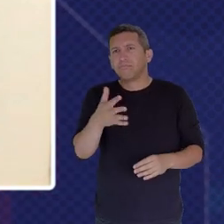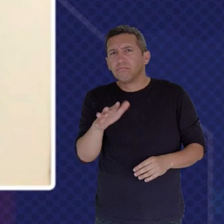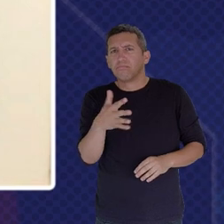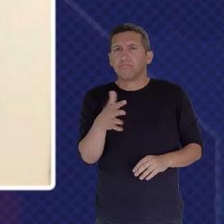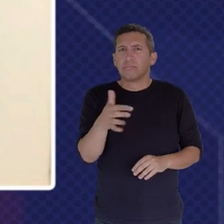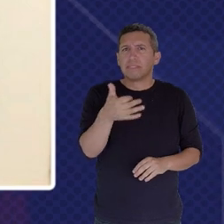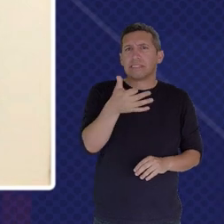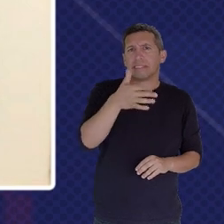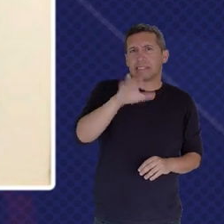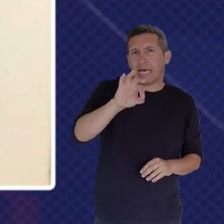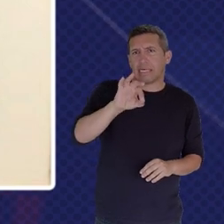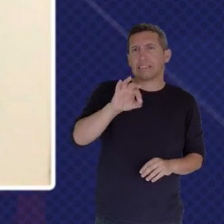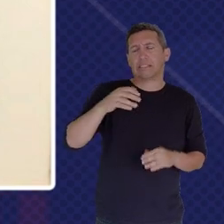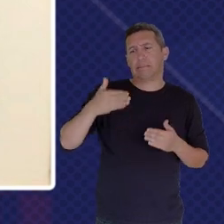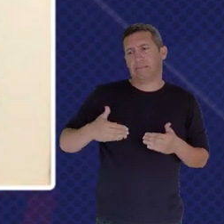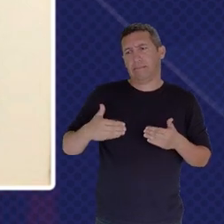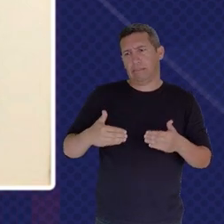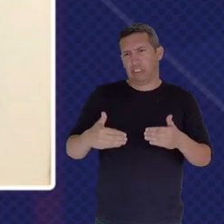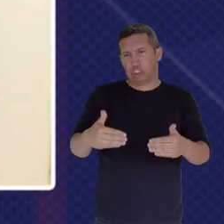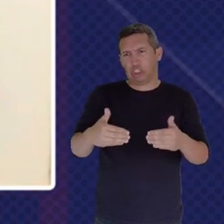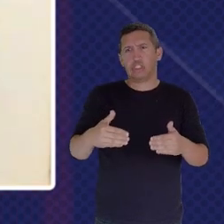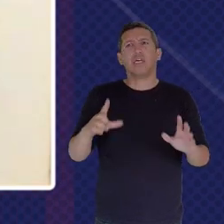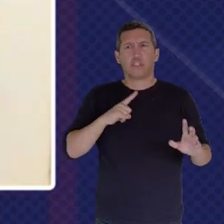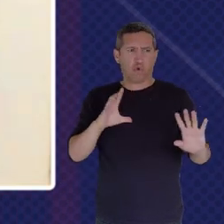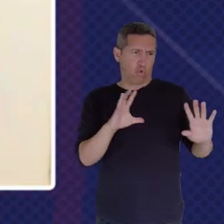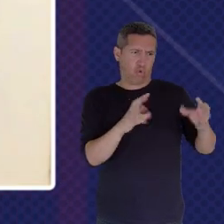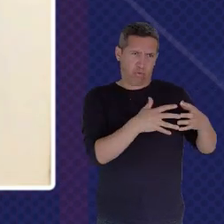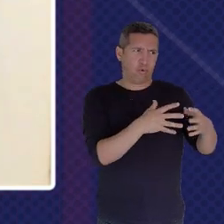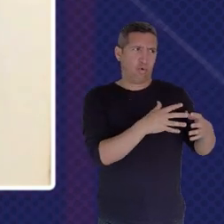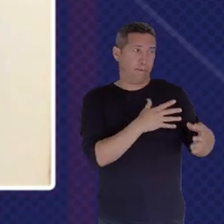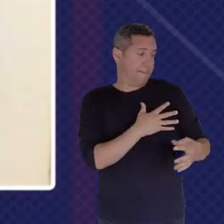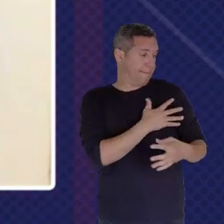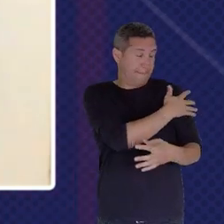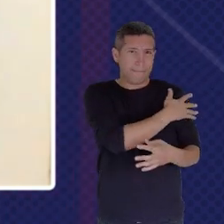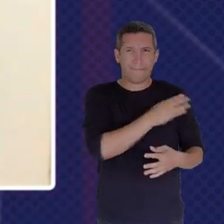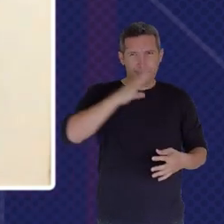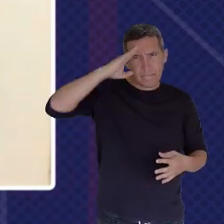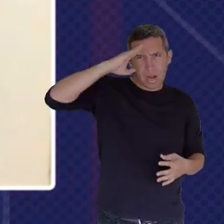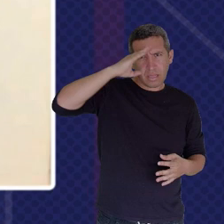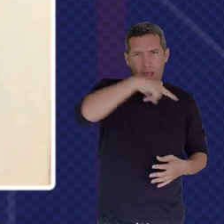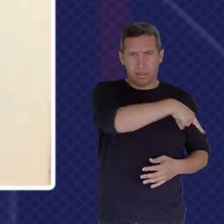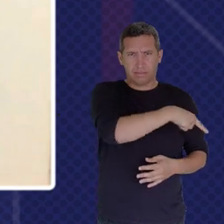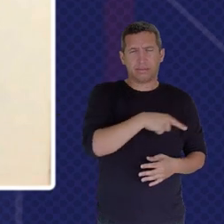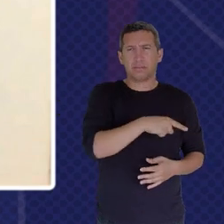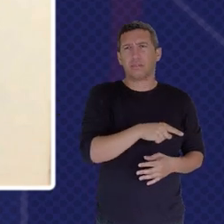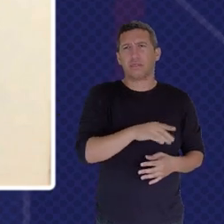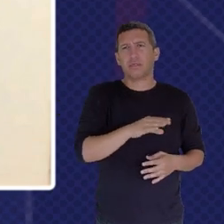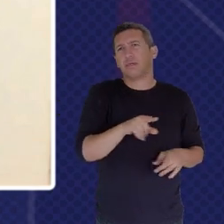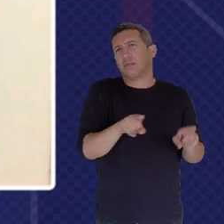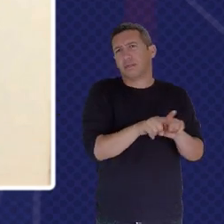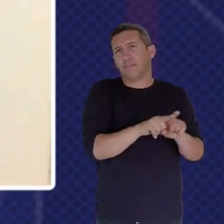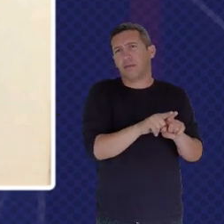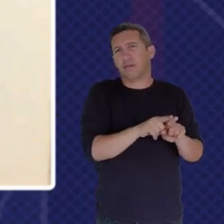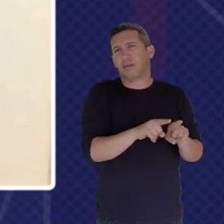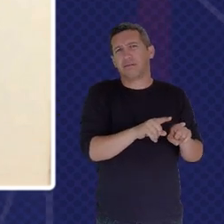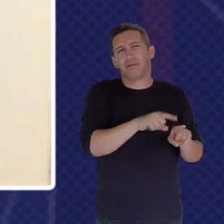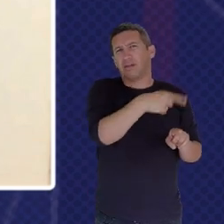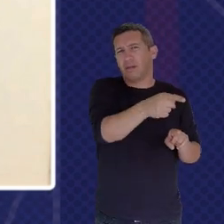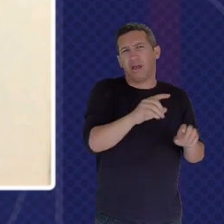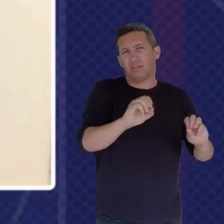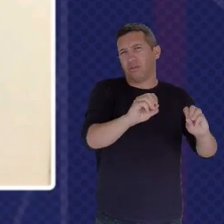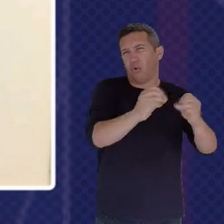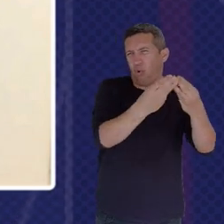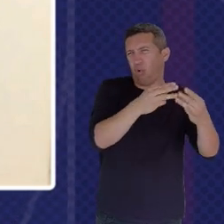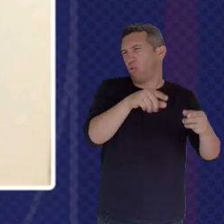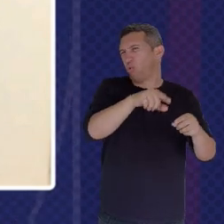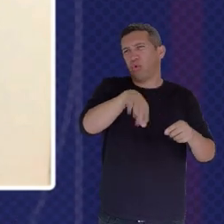The Military All The Paramilitary Organizations The United Nations All In One